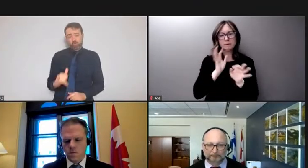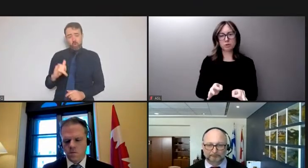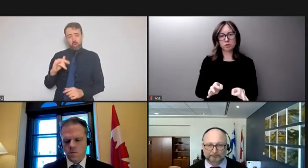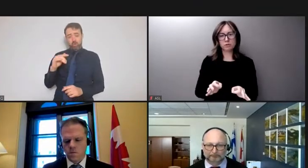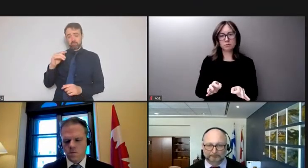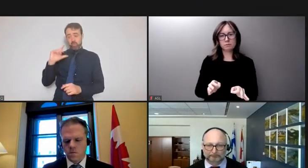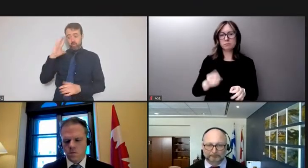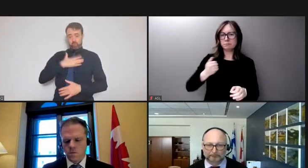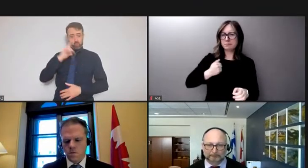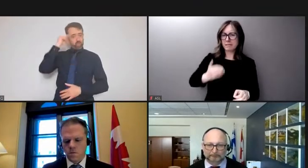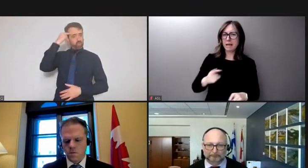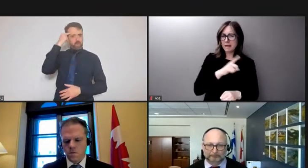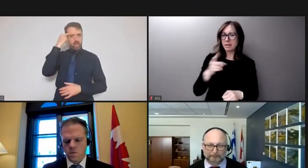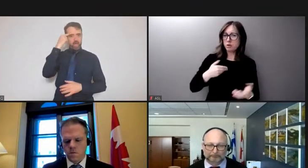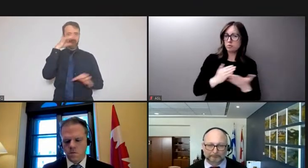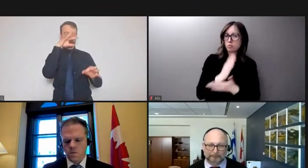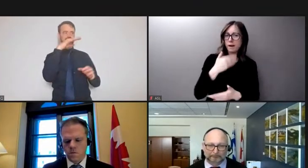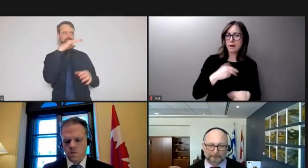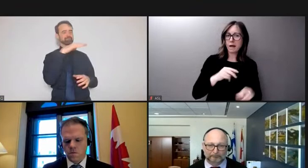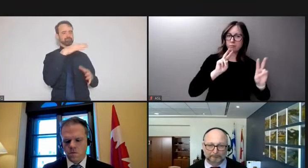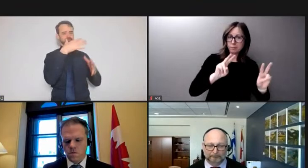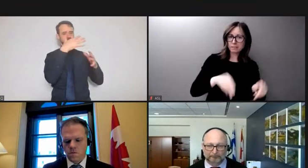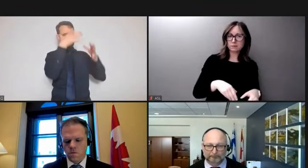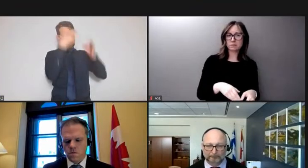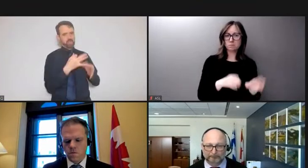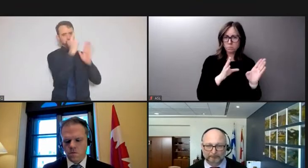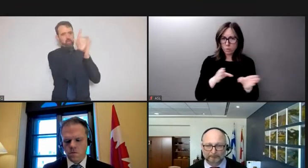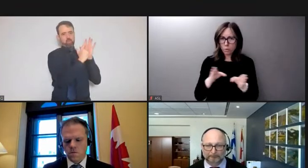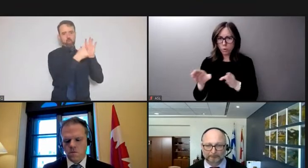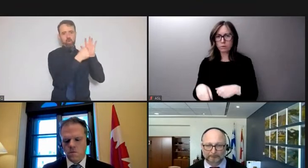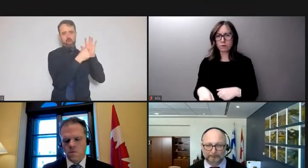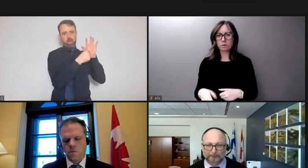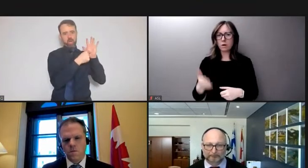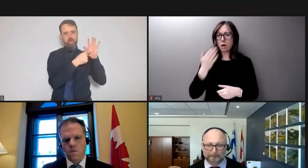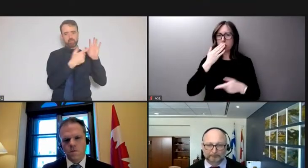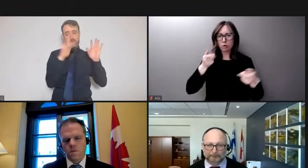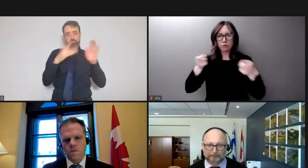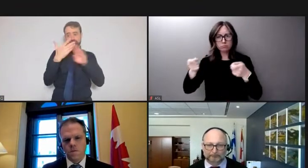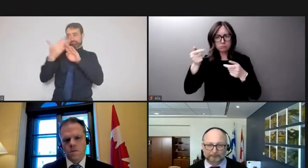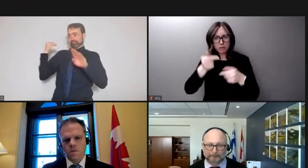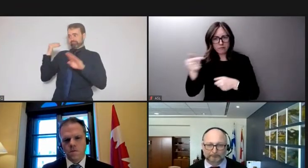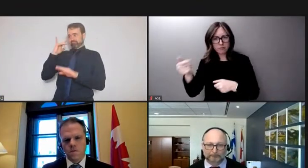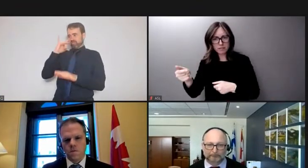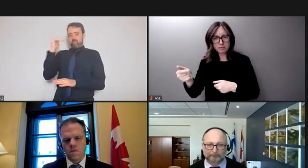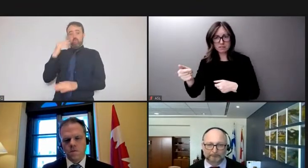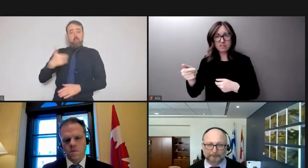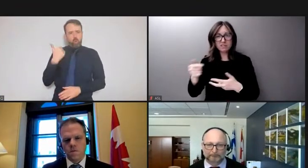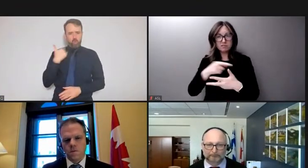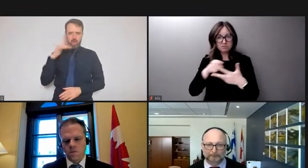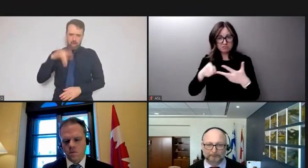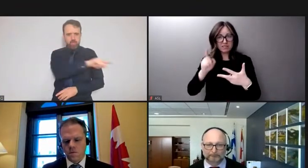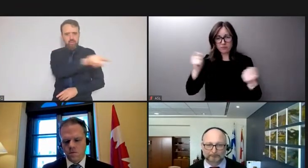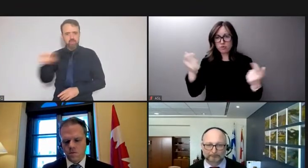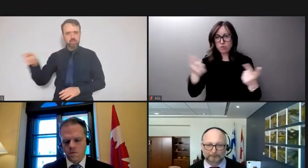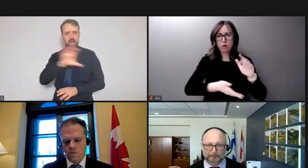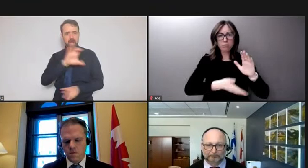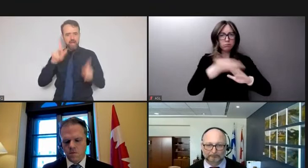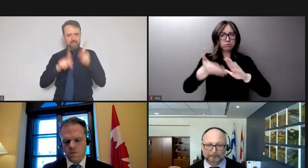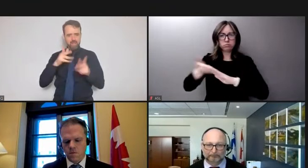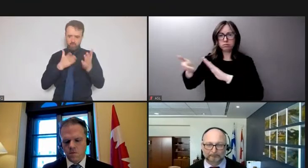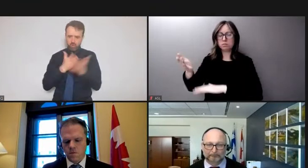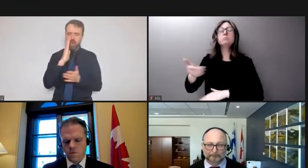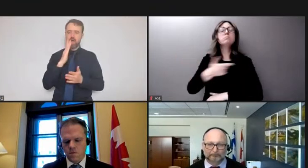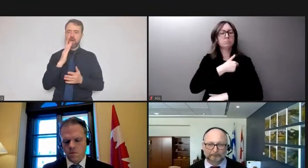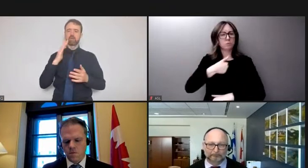have the right to peace, order, and good government. And we will restore it. And we are restoring it. I also think it's